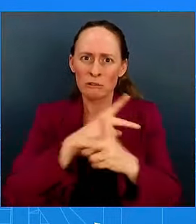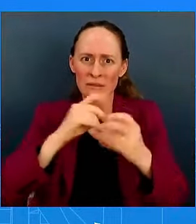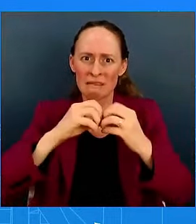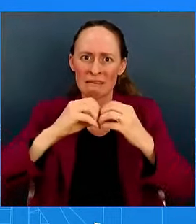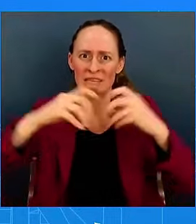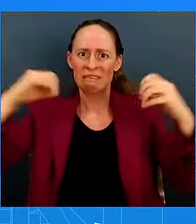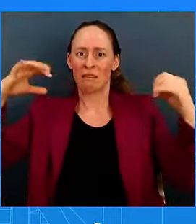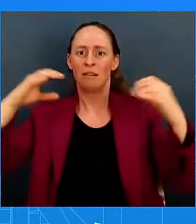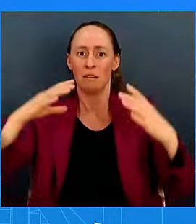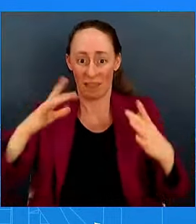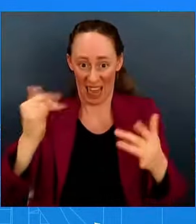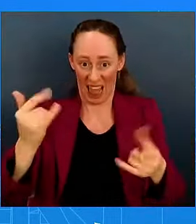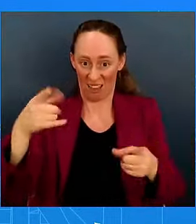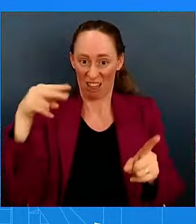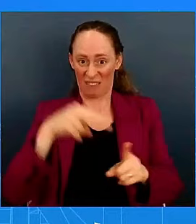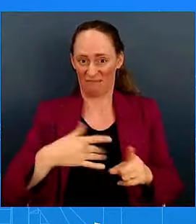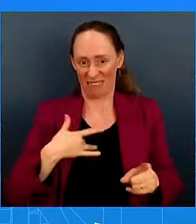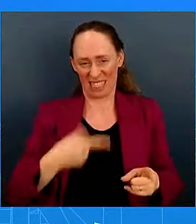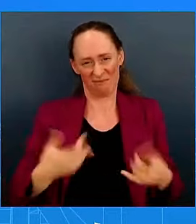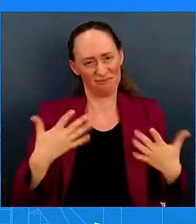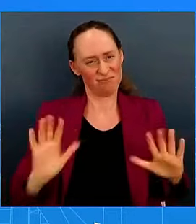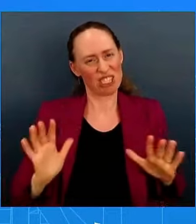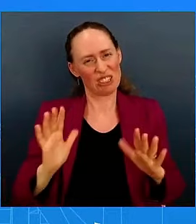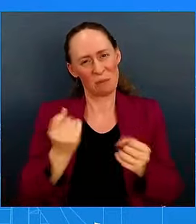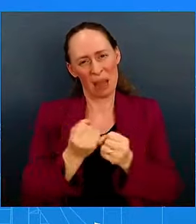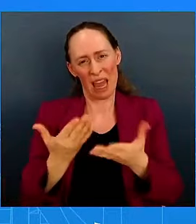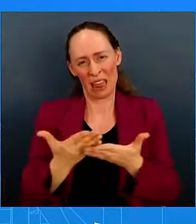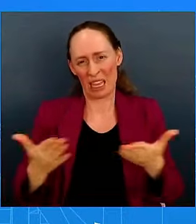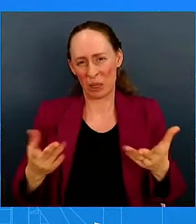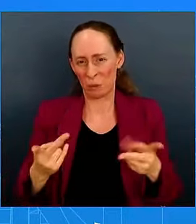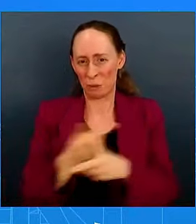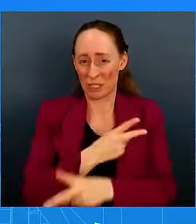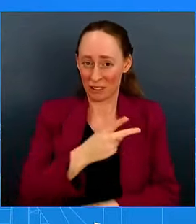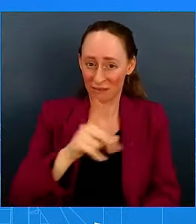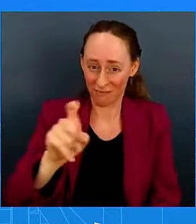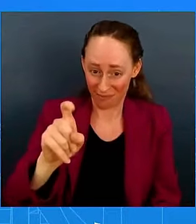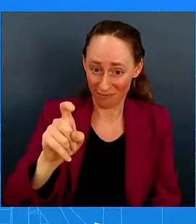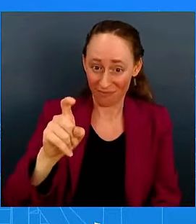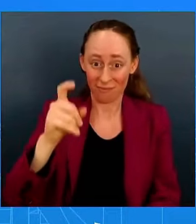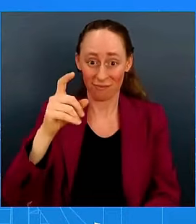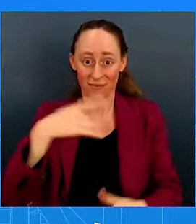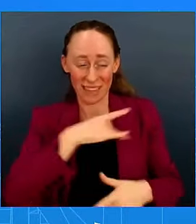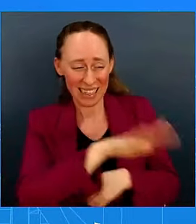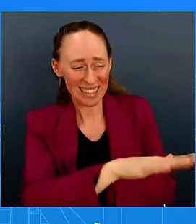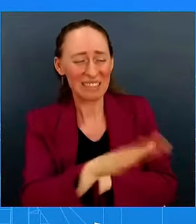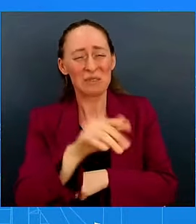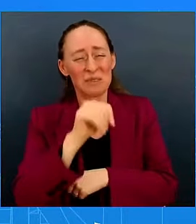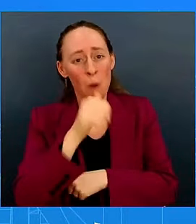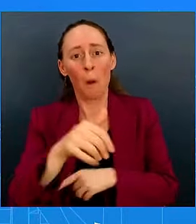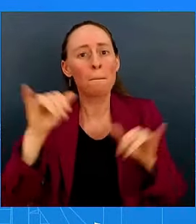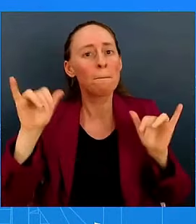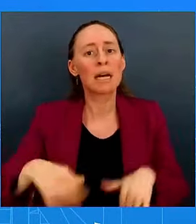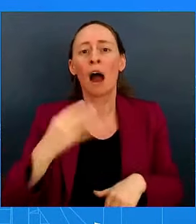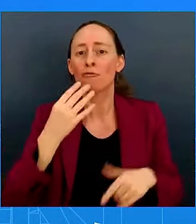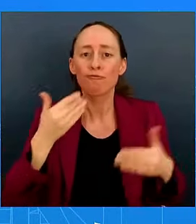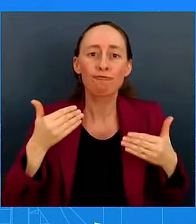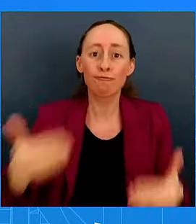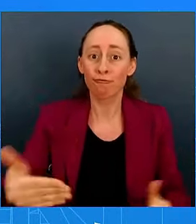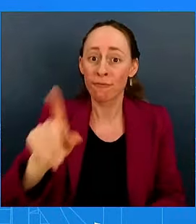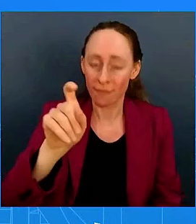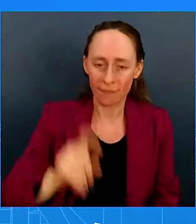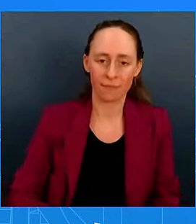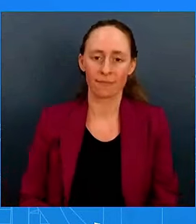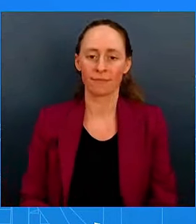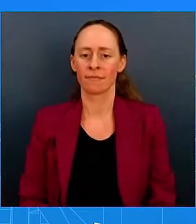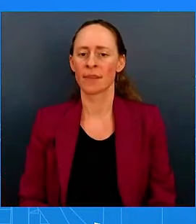isn't this Israel doing exactly what you've been warning them not to do? Again, I'm not going to speak to the details of these incidents. I understand that's frustrating.